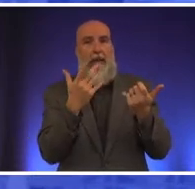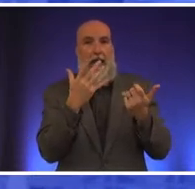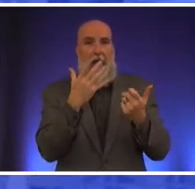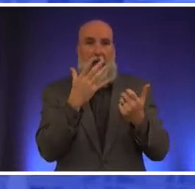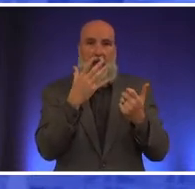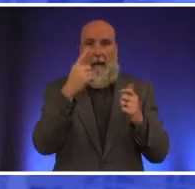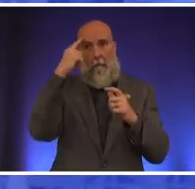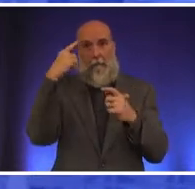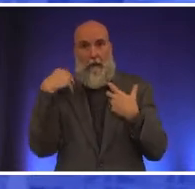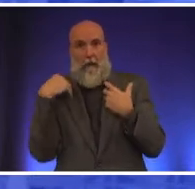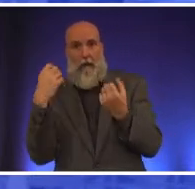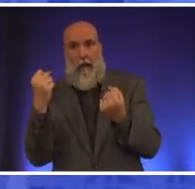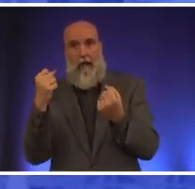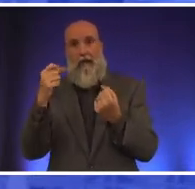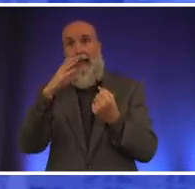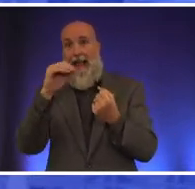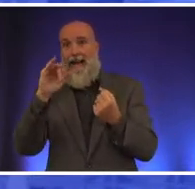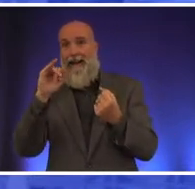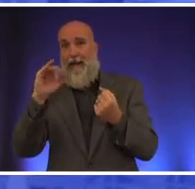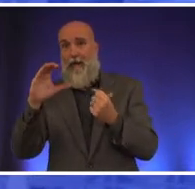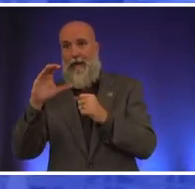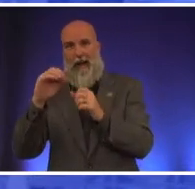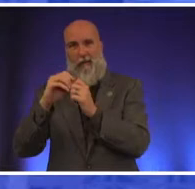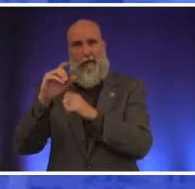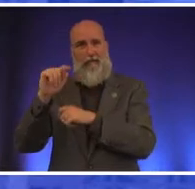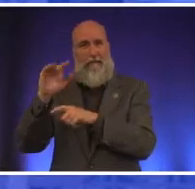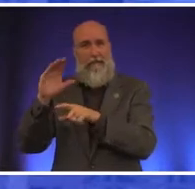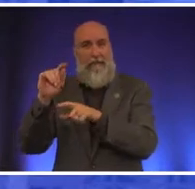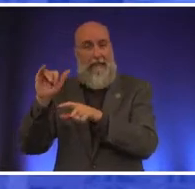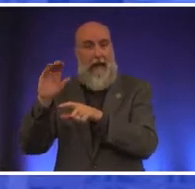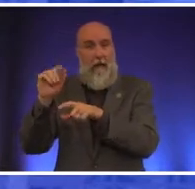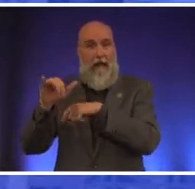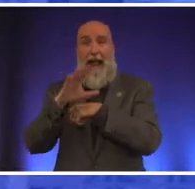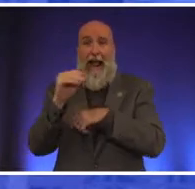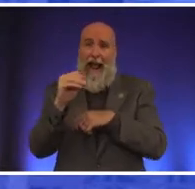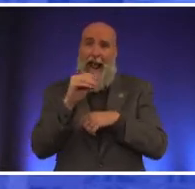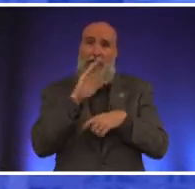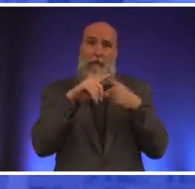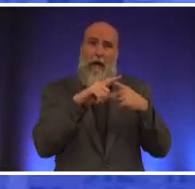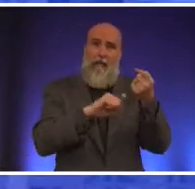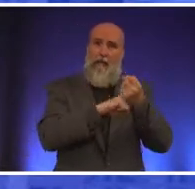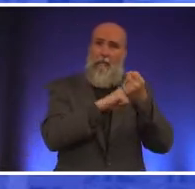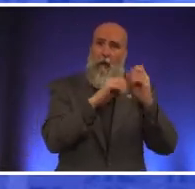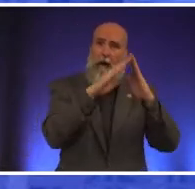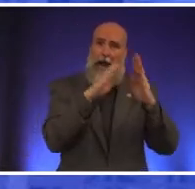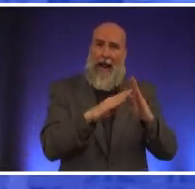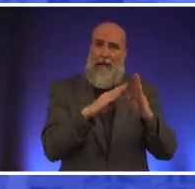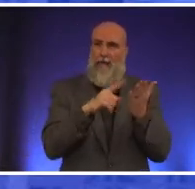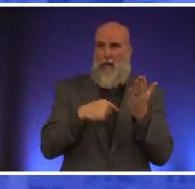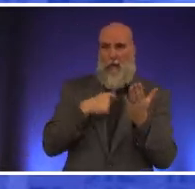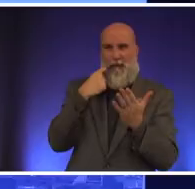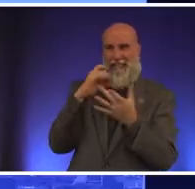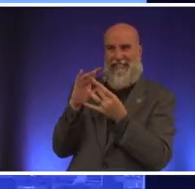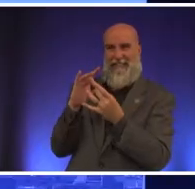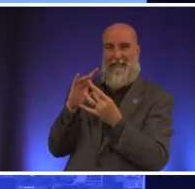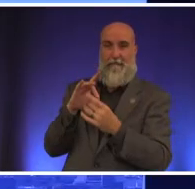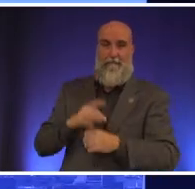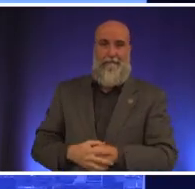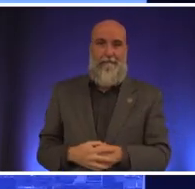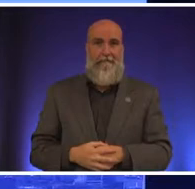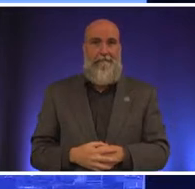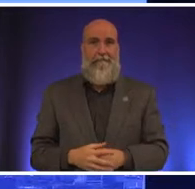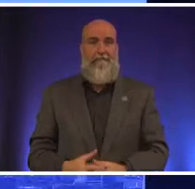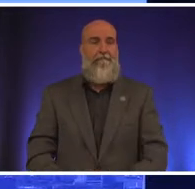county and it ultimately also refers to the to the permanent supportive housing answers that we were talking about earlier in our conversation thank you